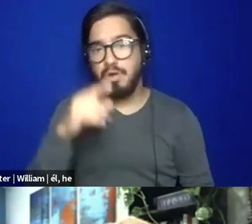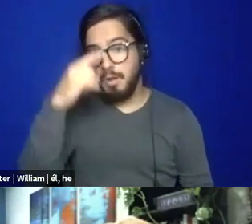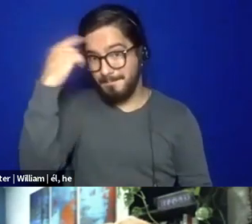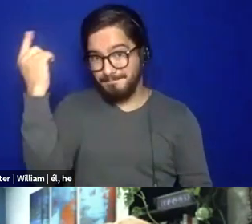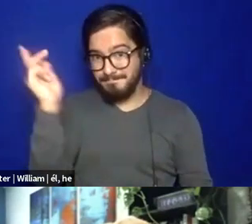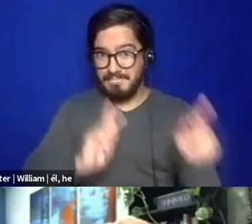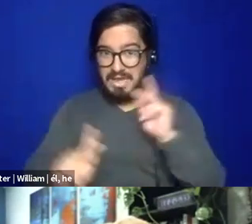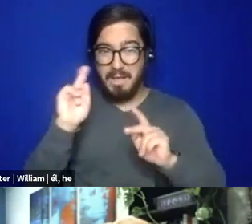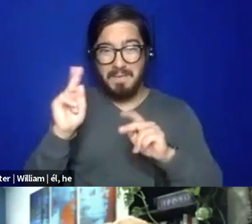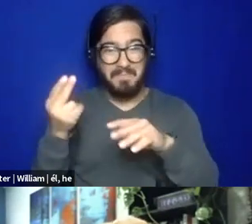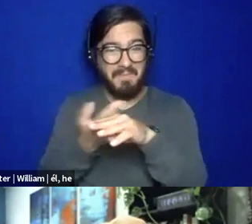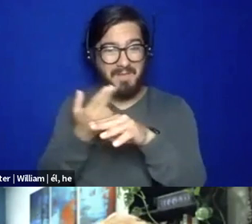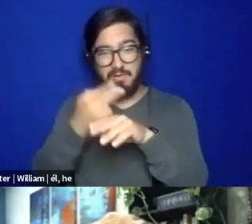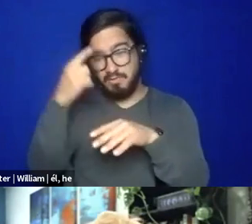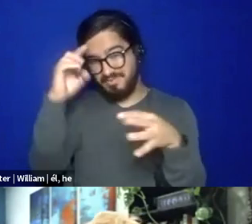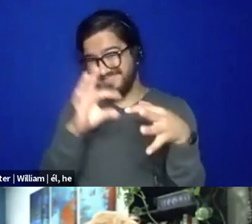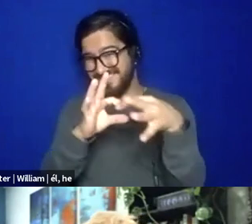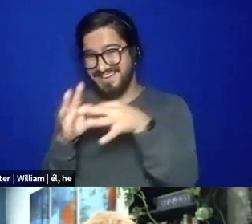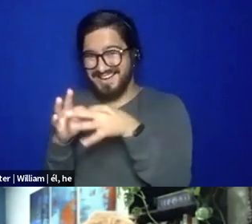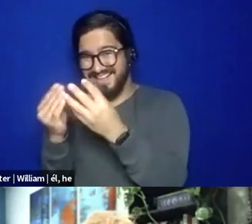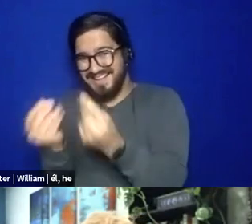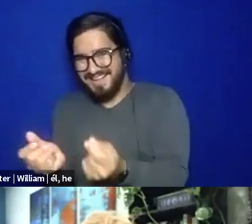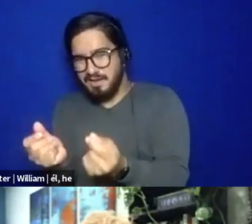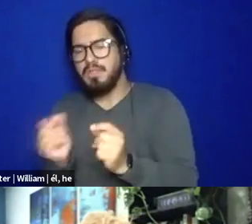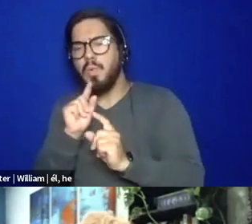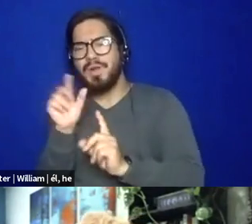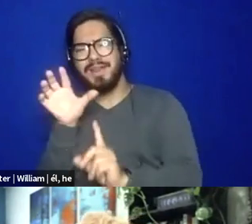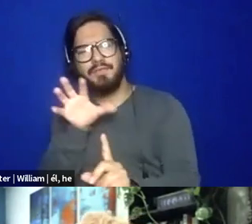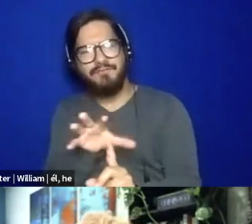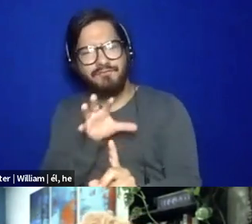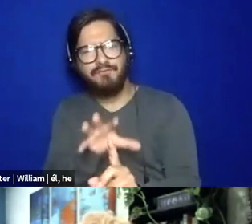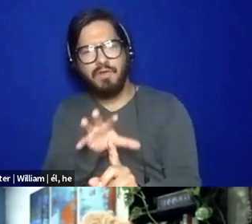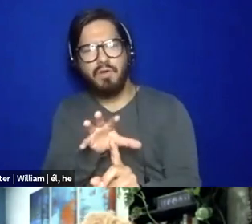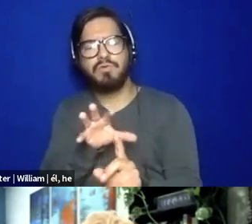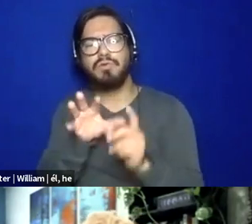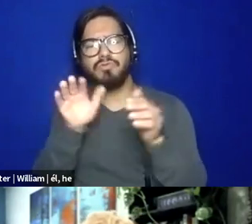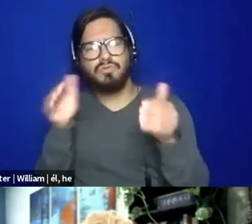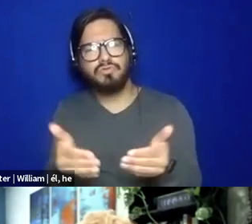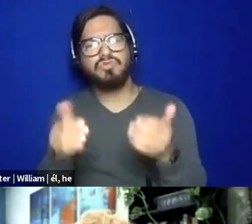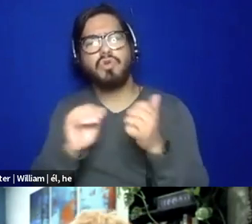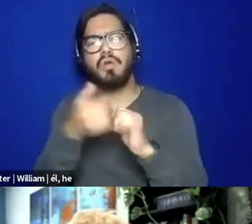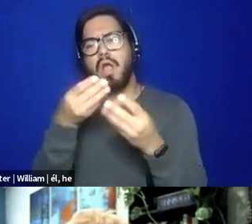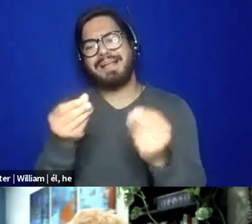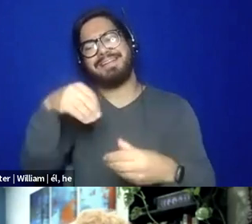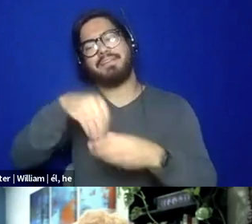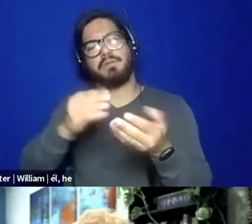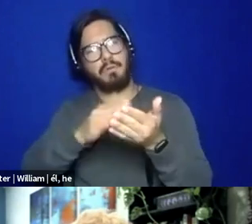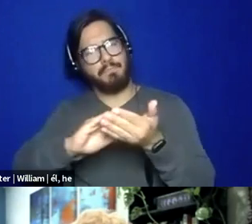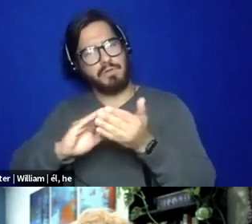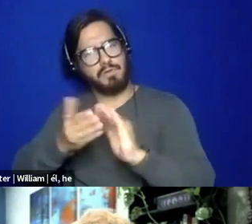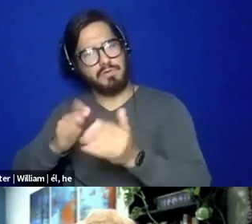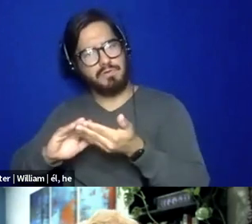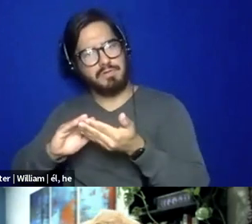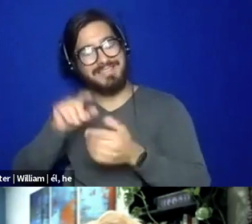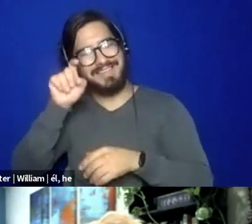terms of healing and their work really focuses on how we heal and treat people within the community. So I think those types of evidence-based